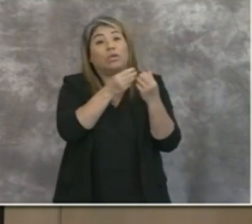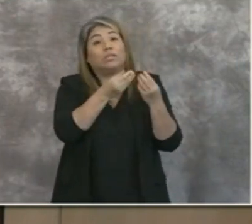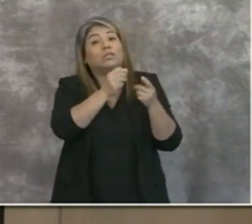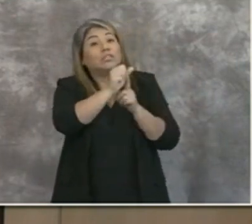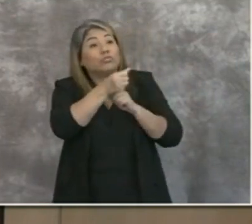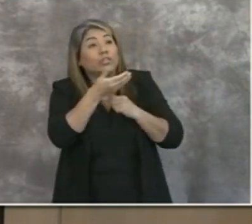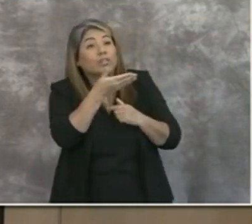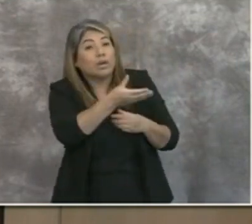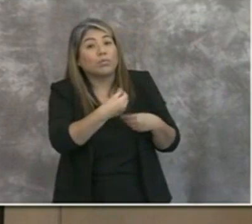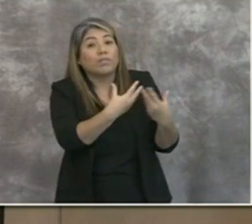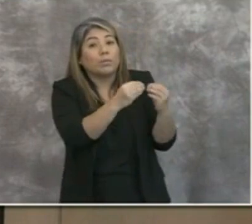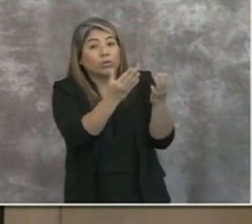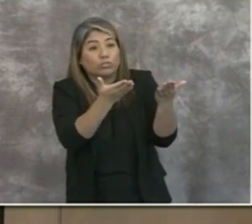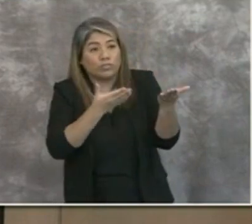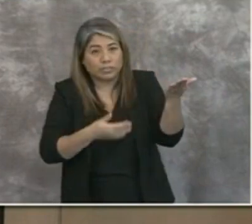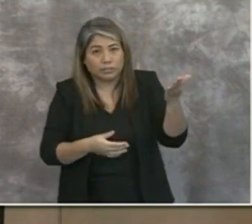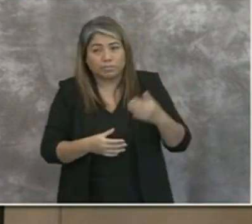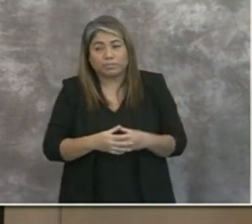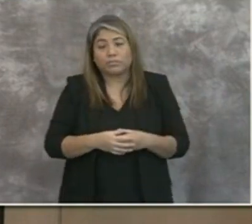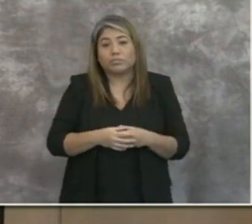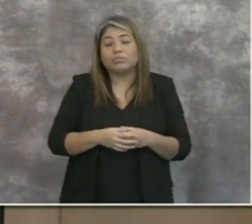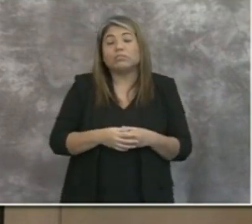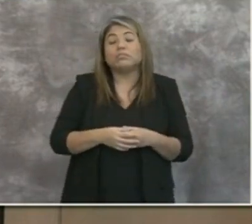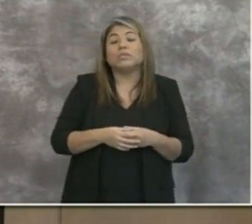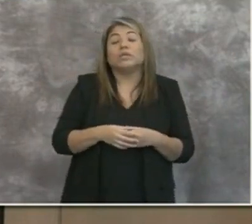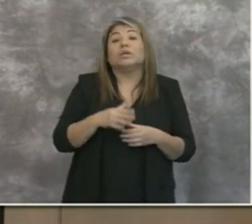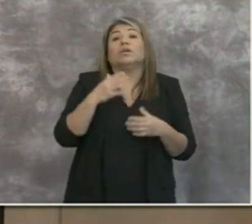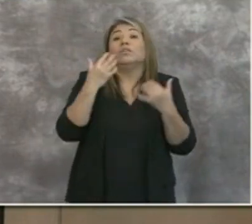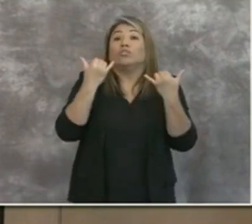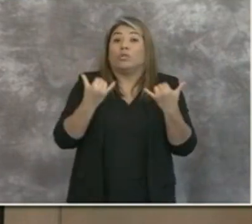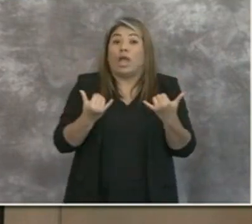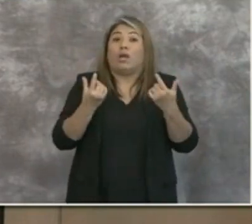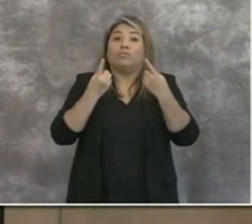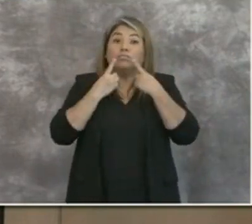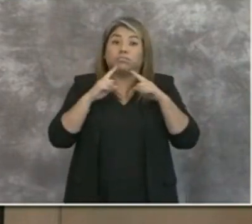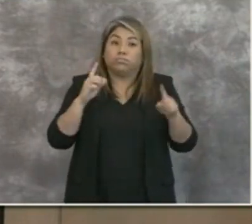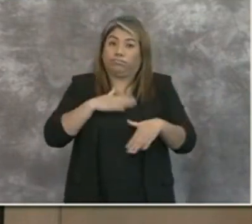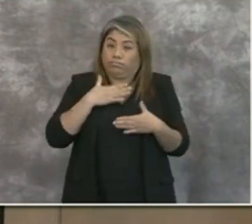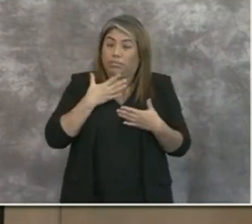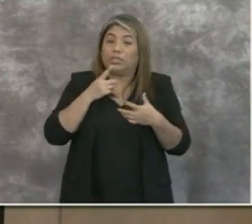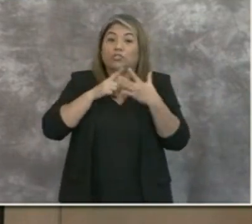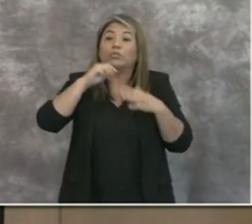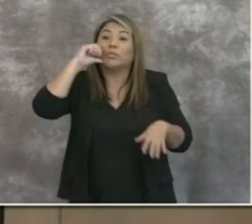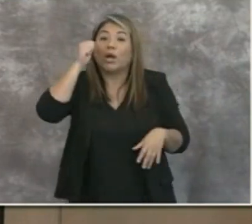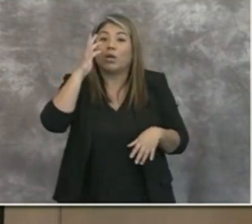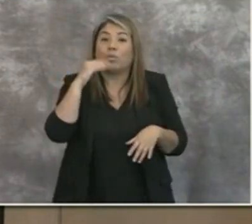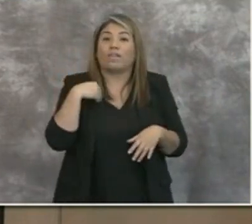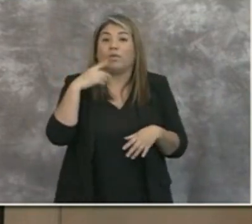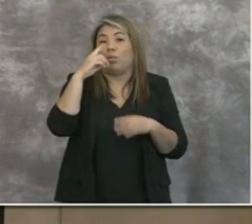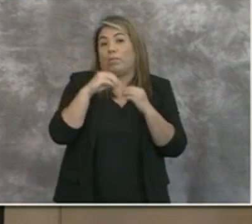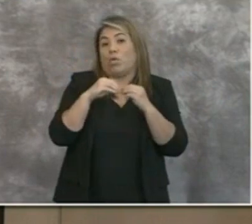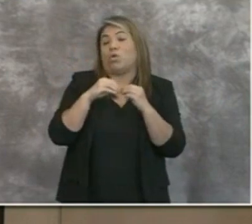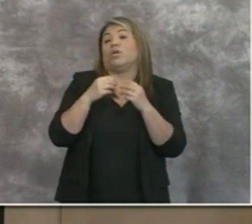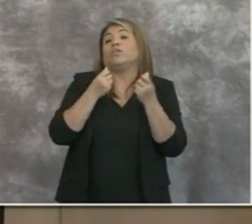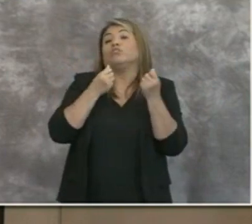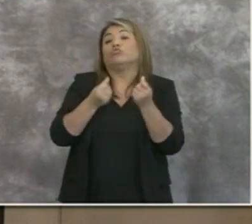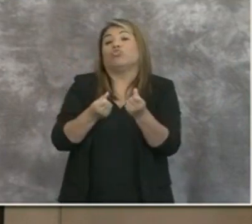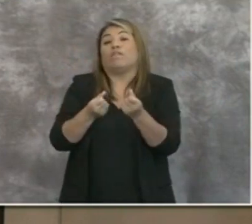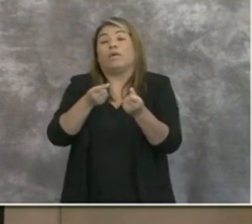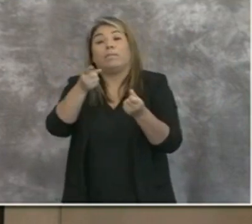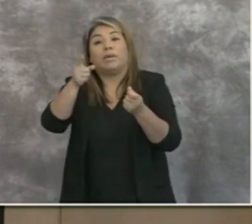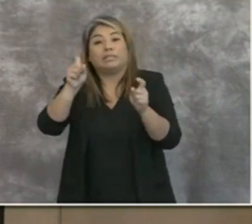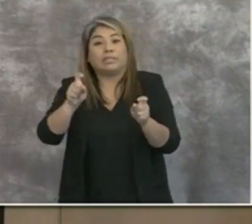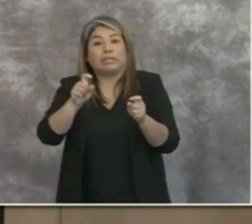and provide more services. To that end, I'm happy to announce that starting tomorrow we will add a drive-up testing site at the